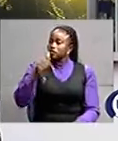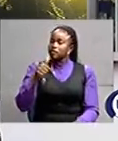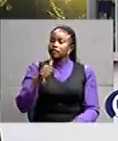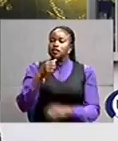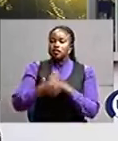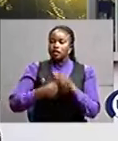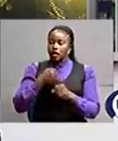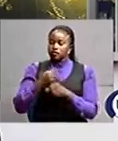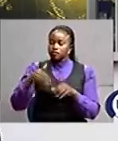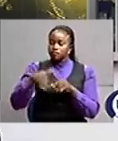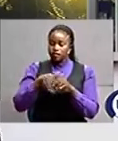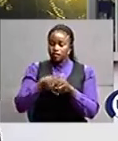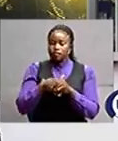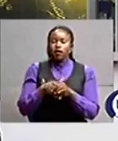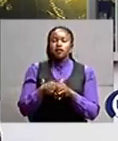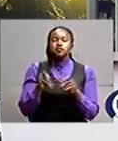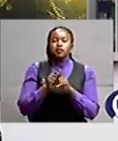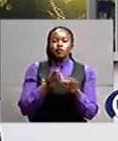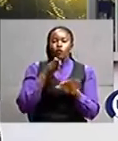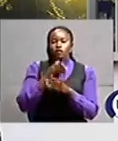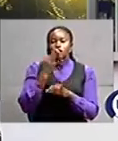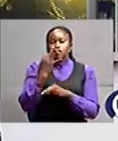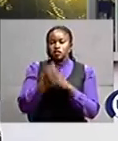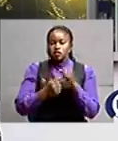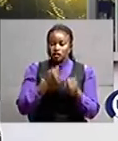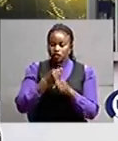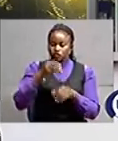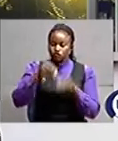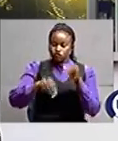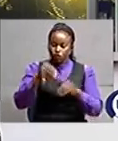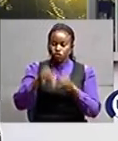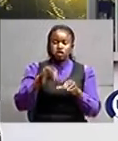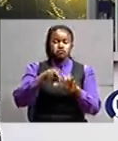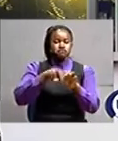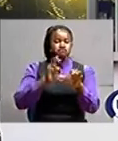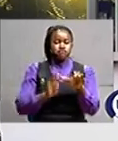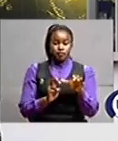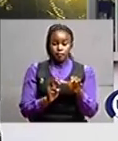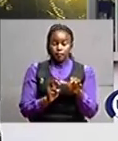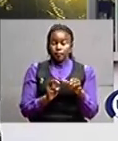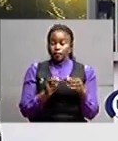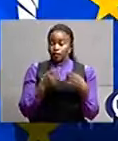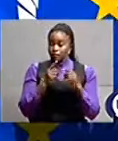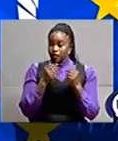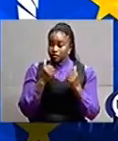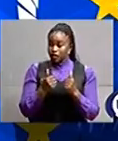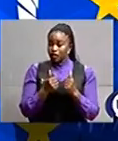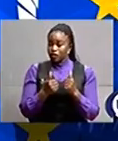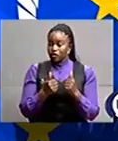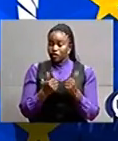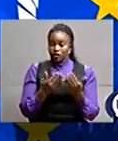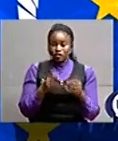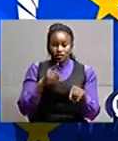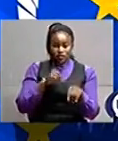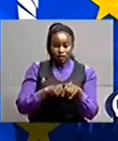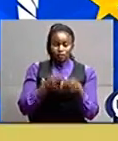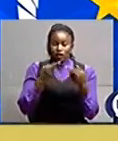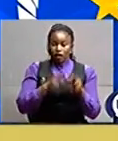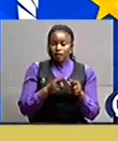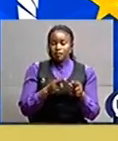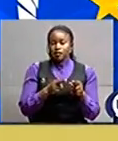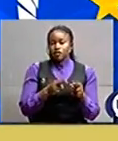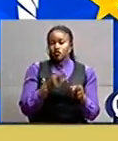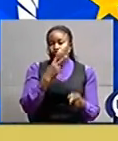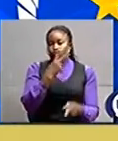and more than three years after it voted to do so in a referendum the historic moment which happened at 23 hours